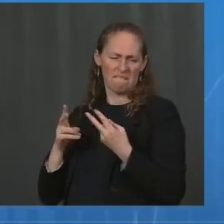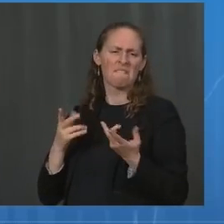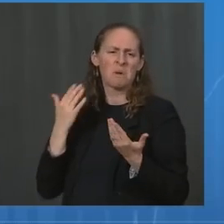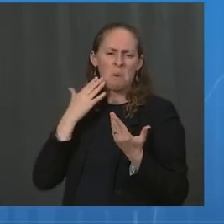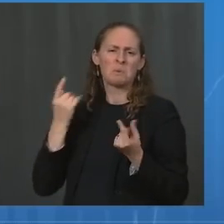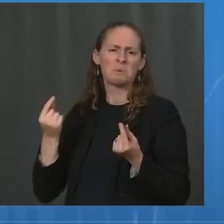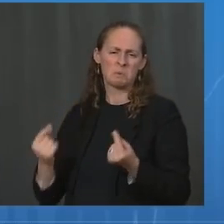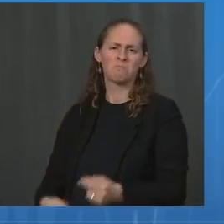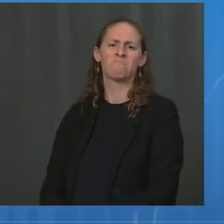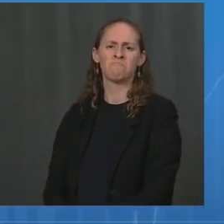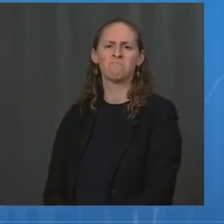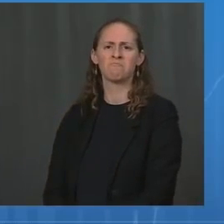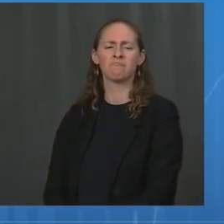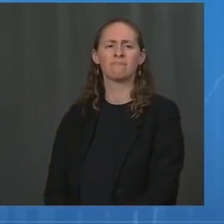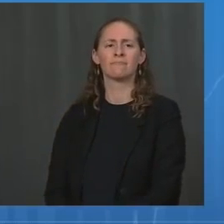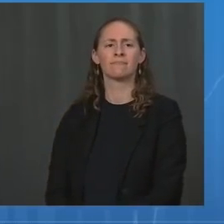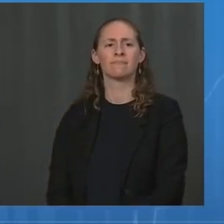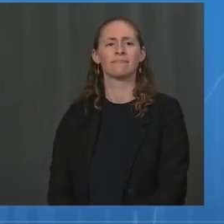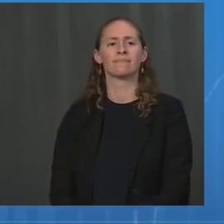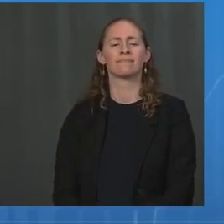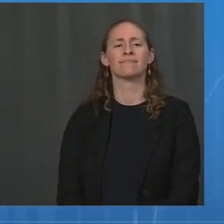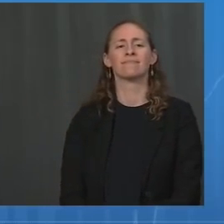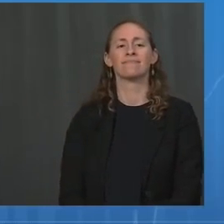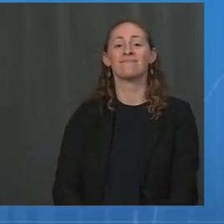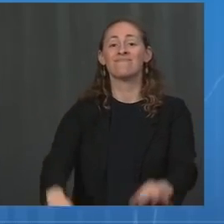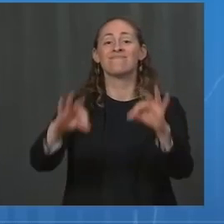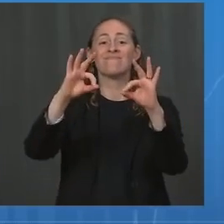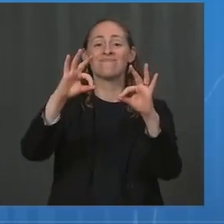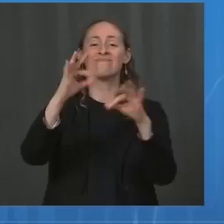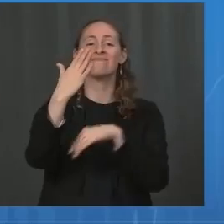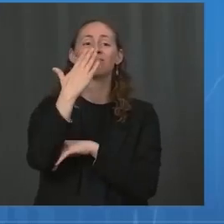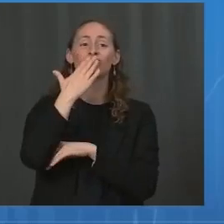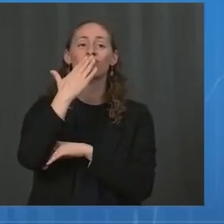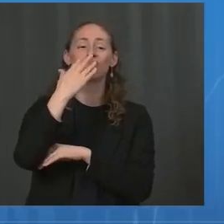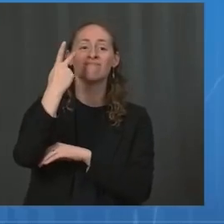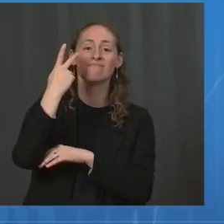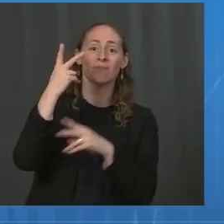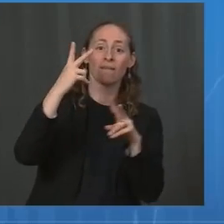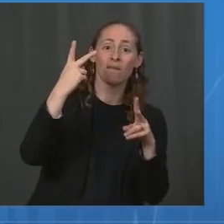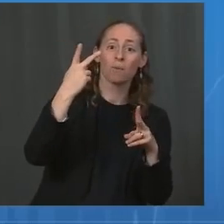Thank you for today. We'll look forward to a briefing later in the week. Thank you, everybody.